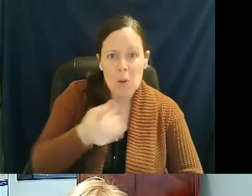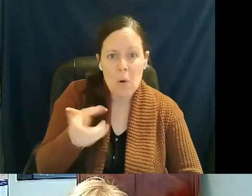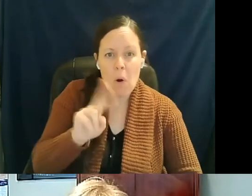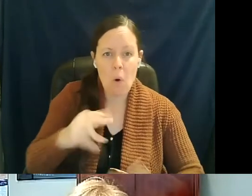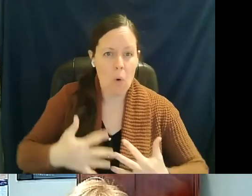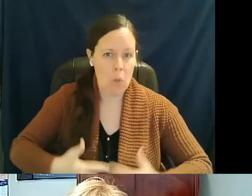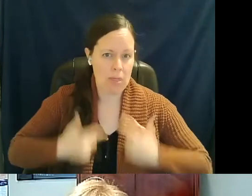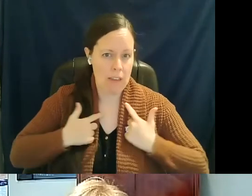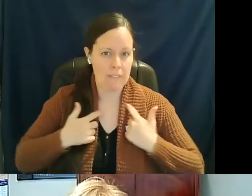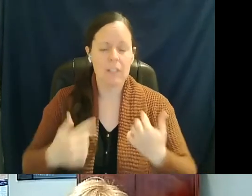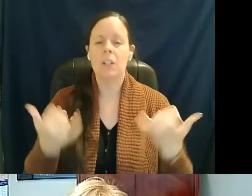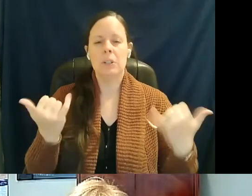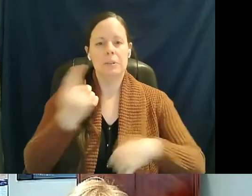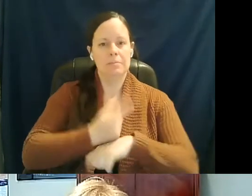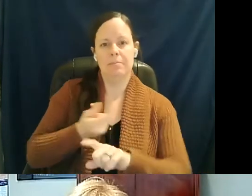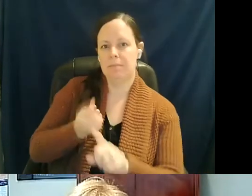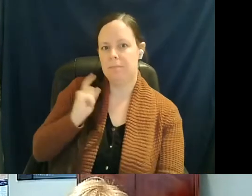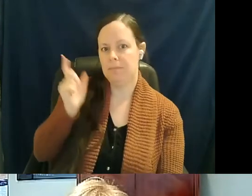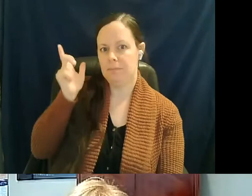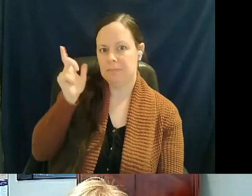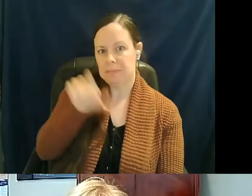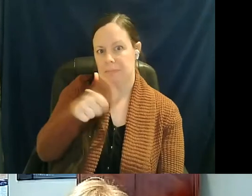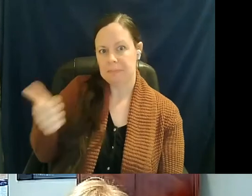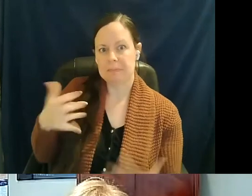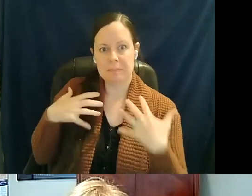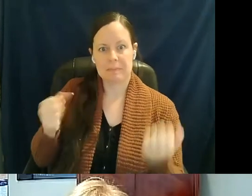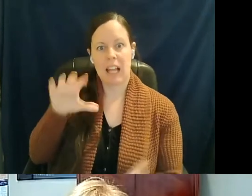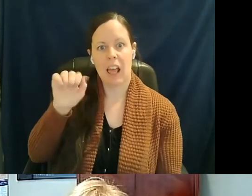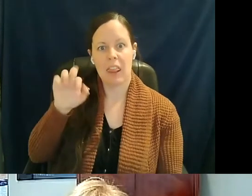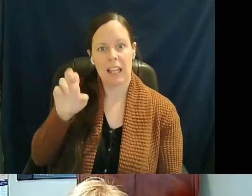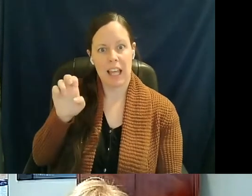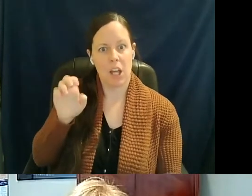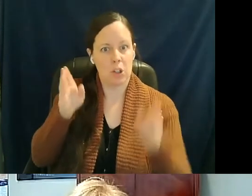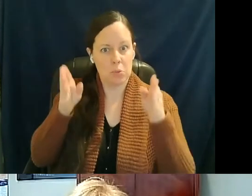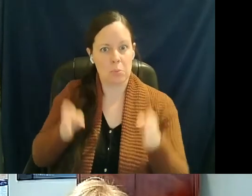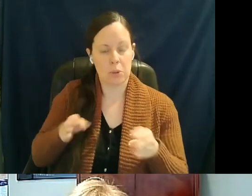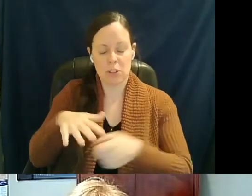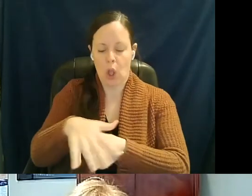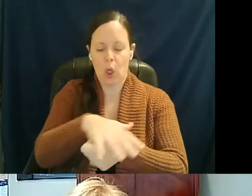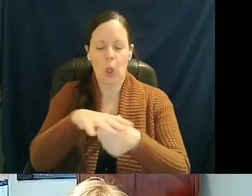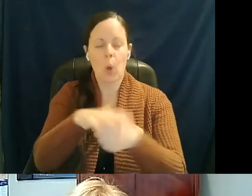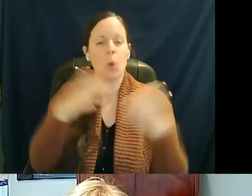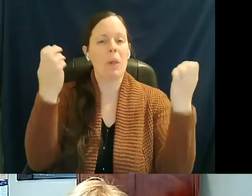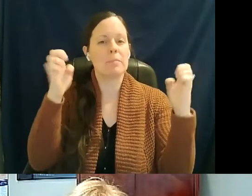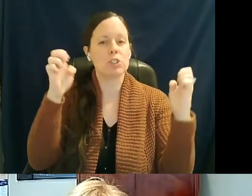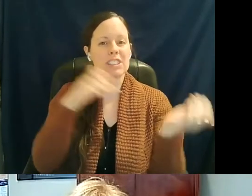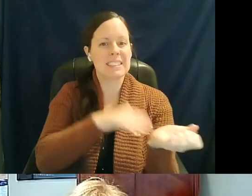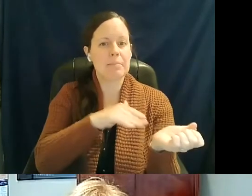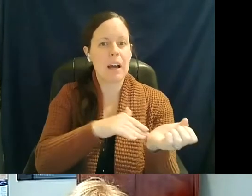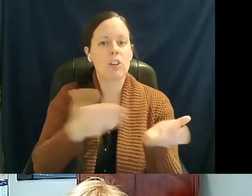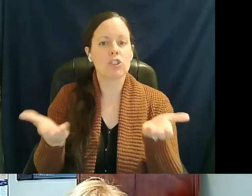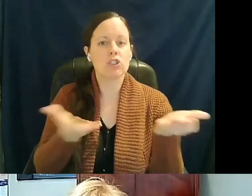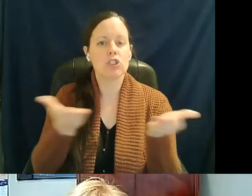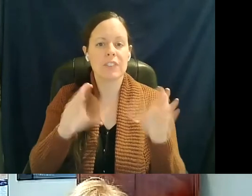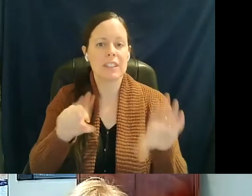So today we'll hear from another healthcare system party, local emergency medical service providers.